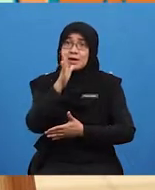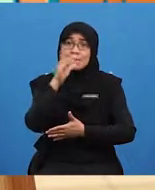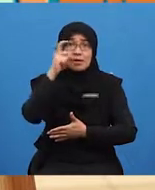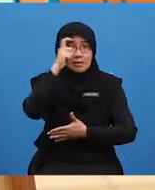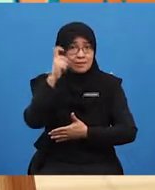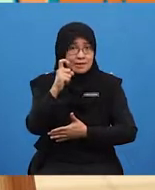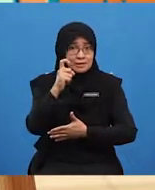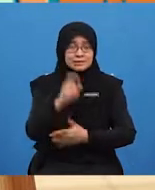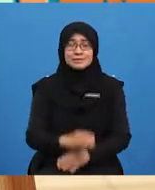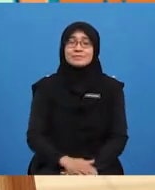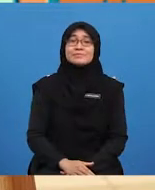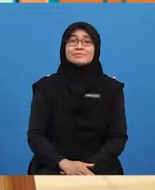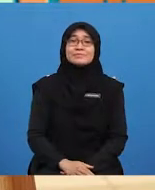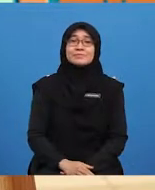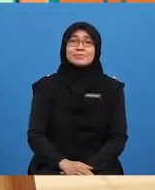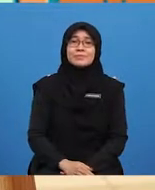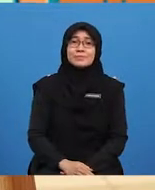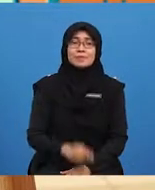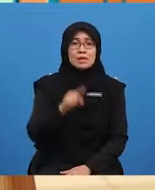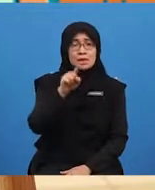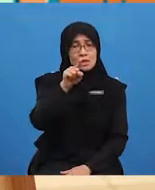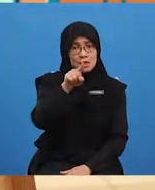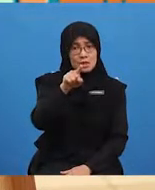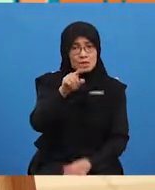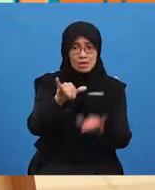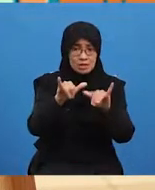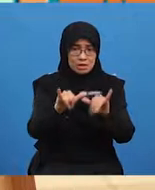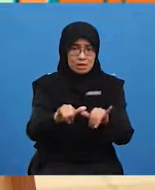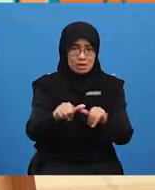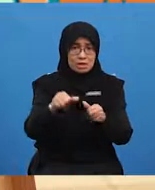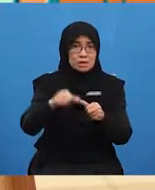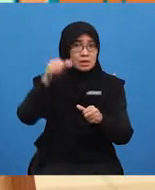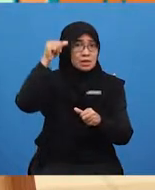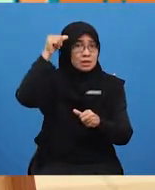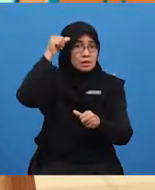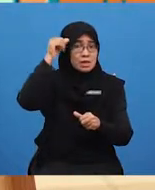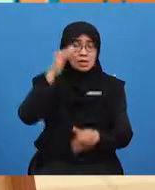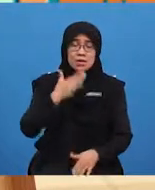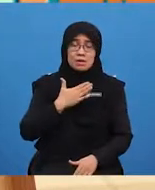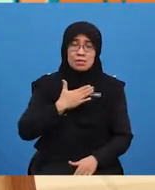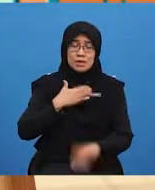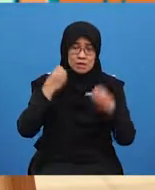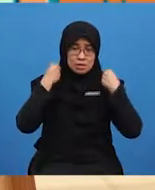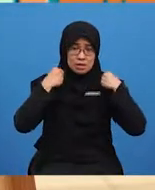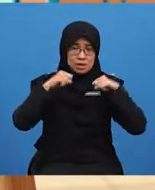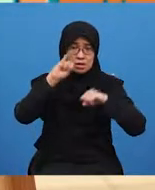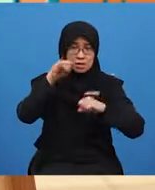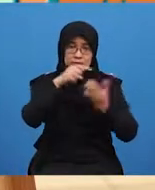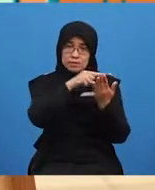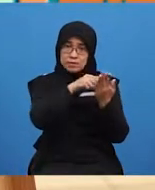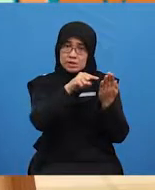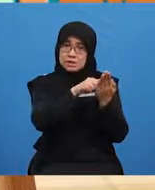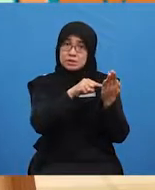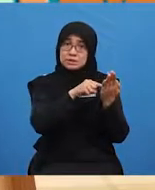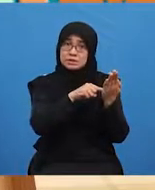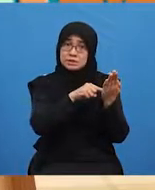By the way, boys and girls, do you still remember my shopping list earlier? Could